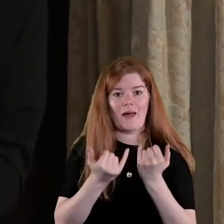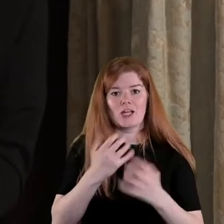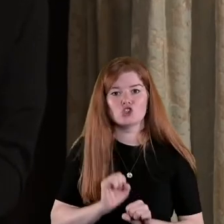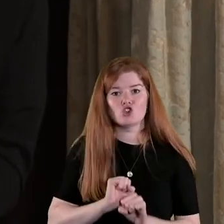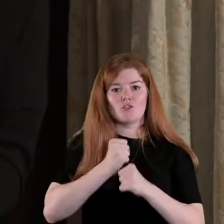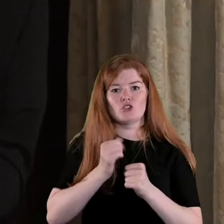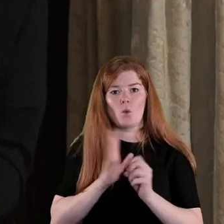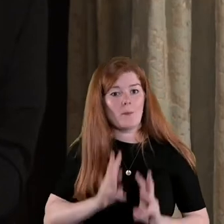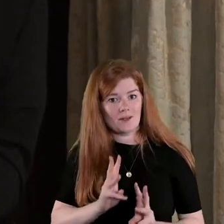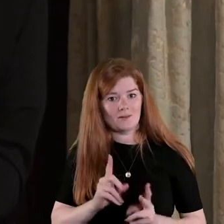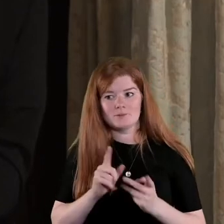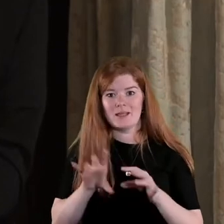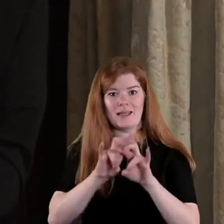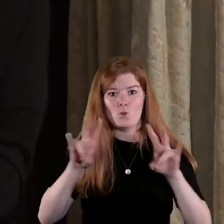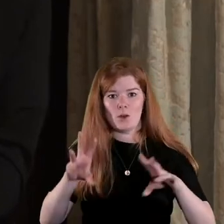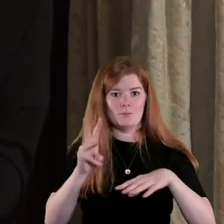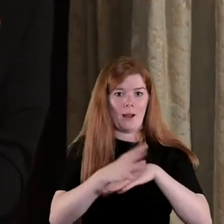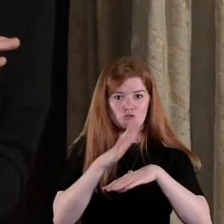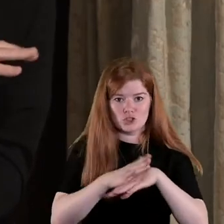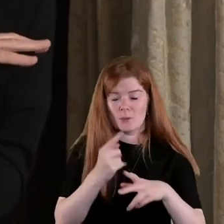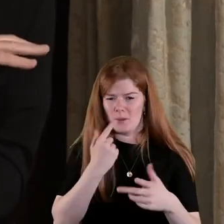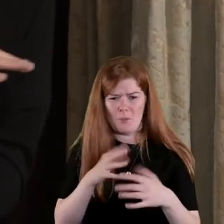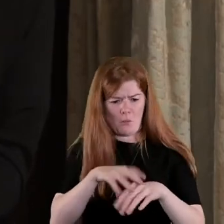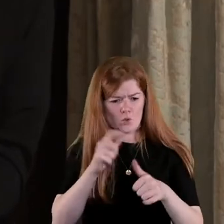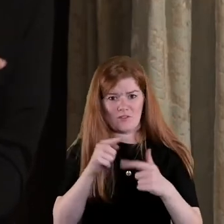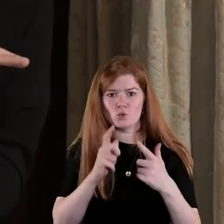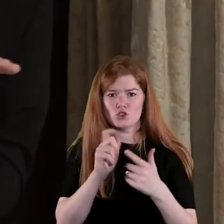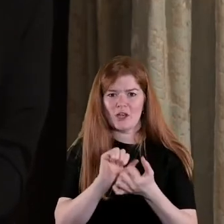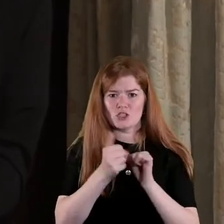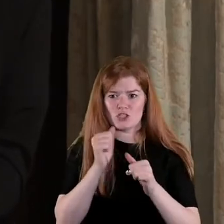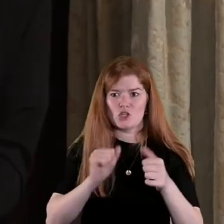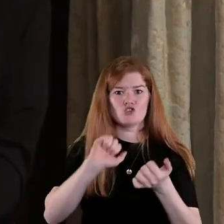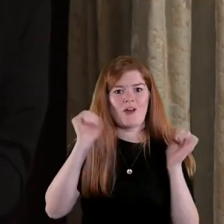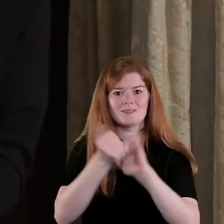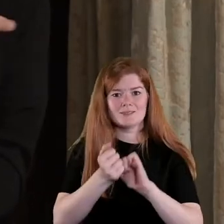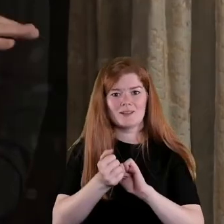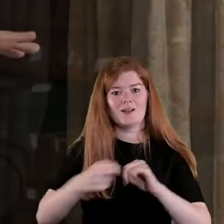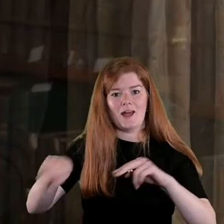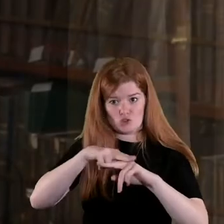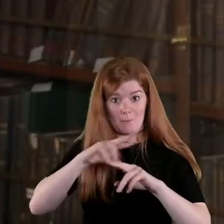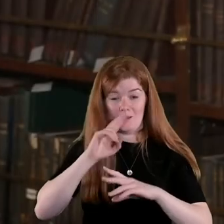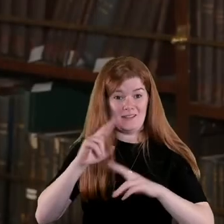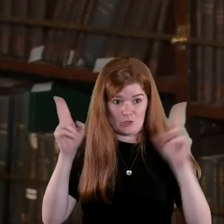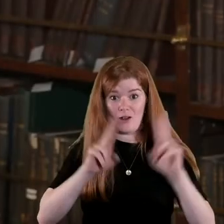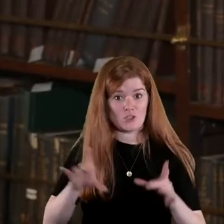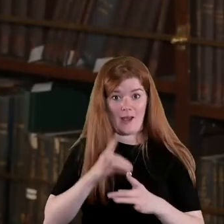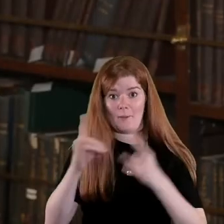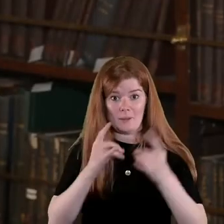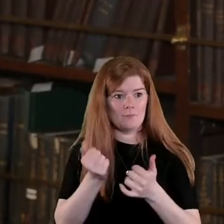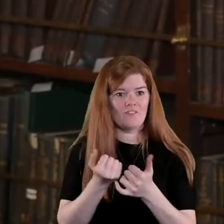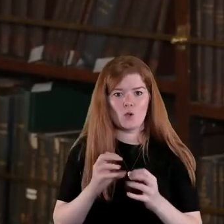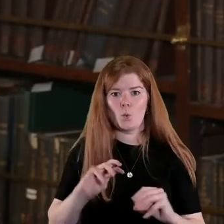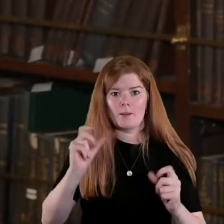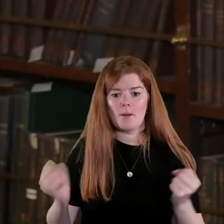women equal marriage whatever it is most of those changes are transnational they happen very quickly rapidly in many different places